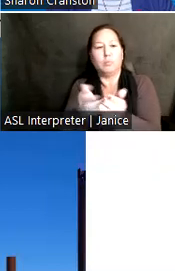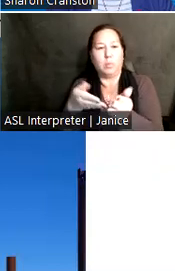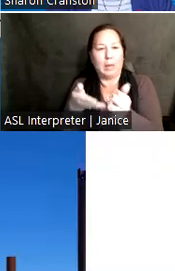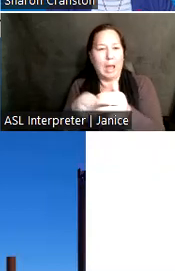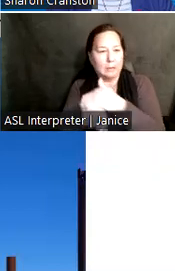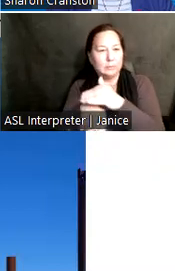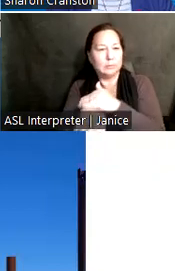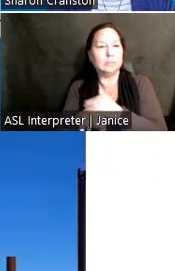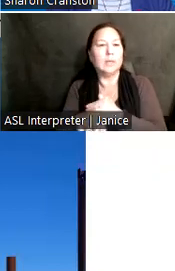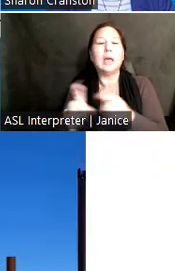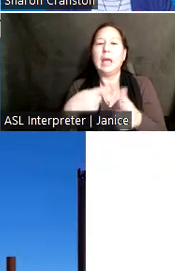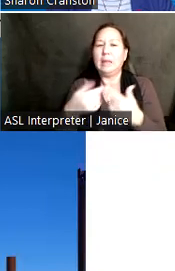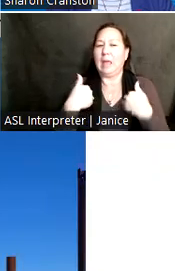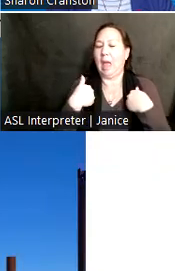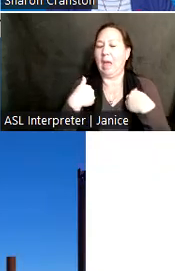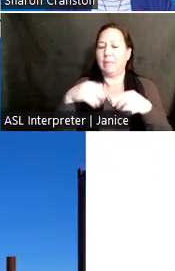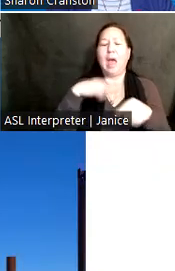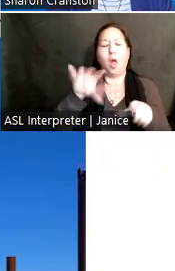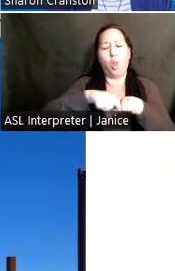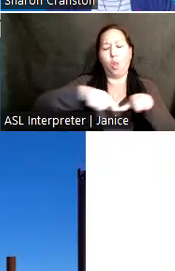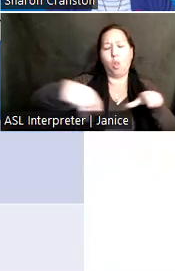aluminum bridges connecting to piers.